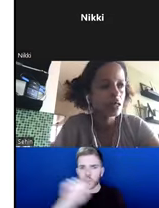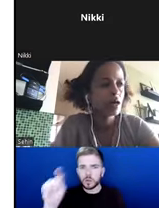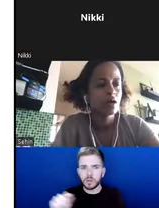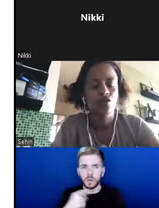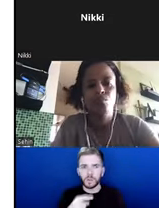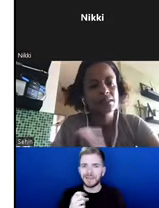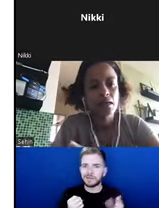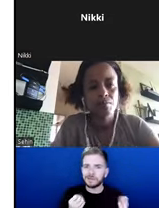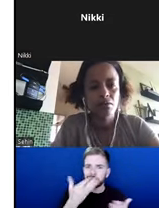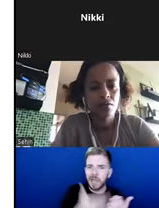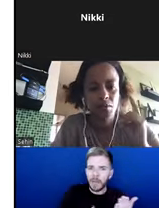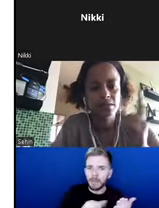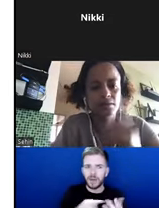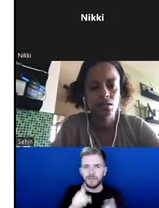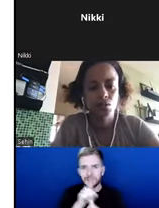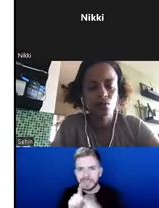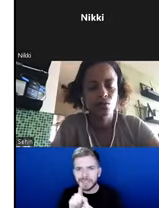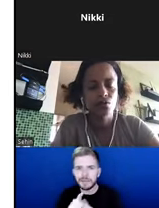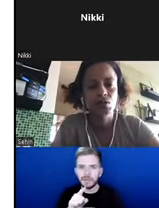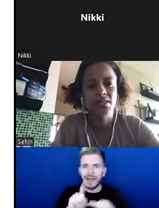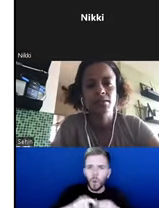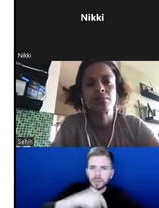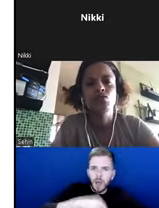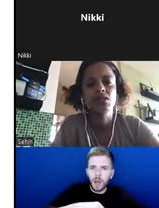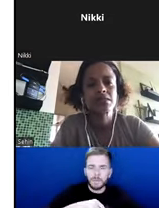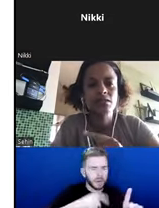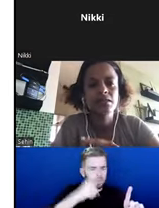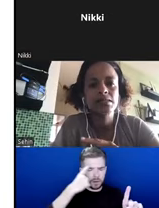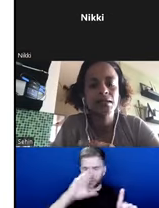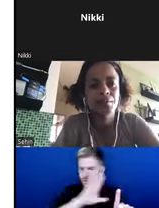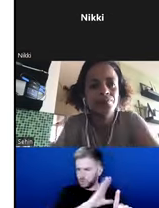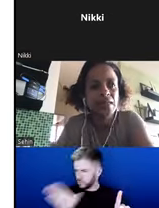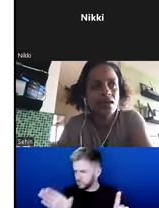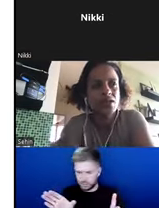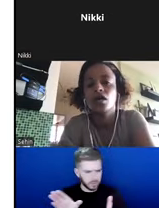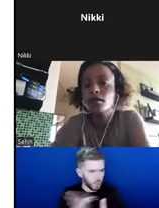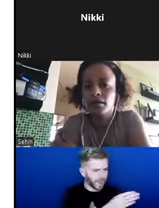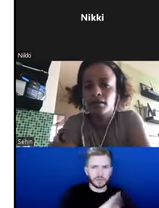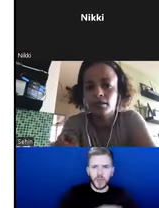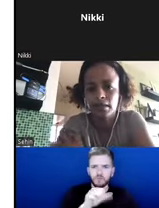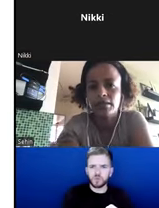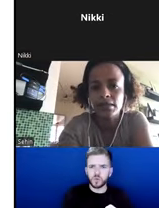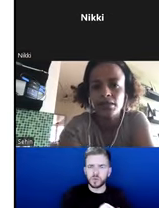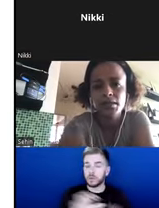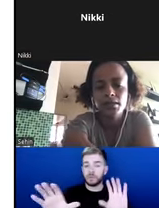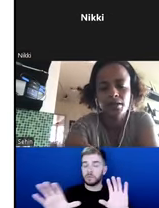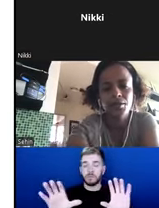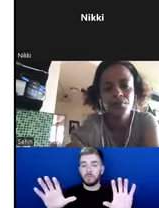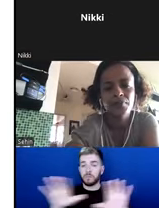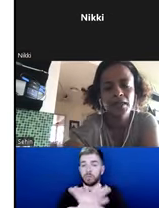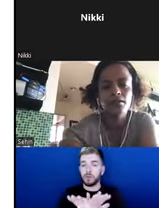meeting, Ethiopian time, and everybody still thinks we're using Western time. So it's harder than it seems.